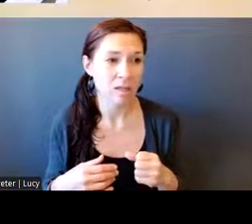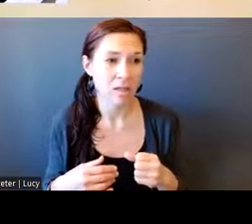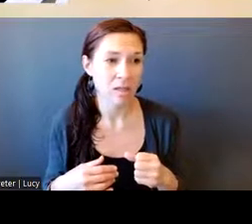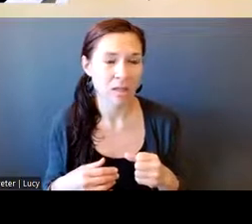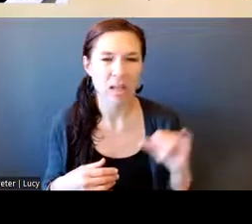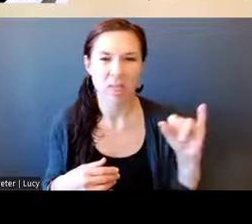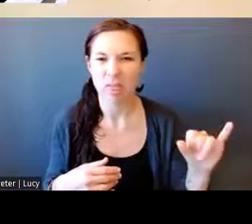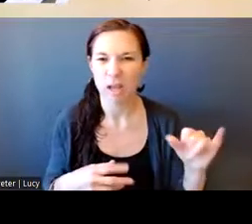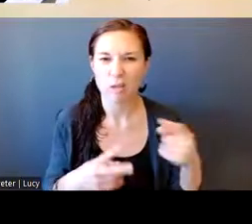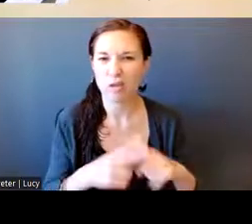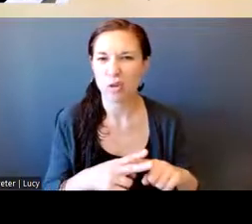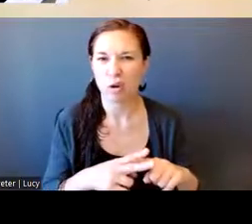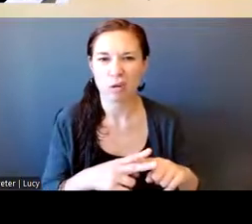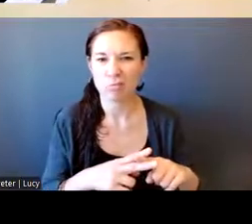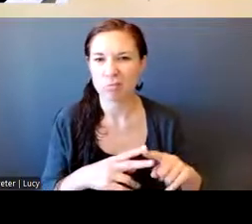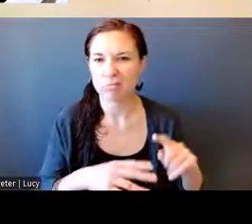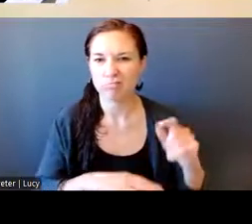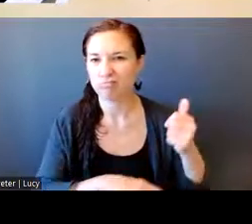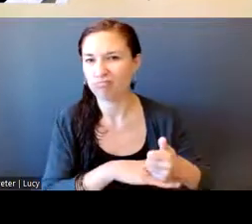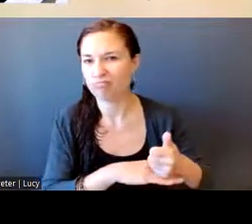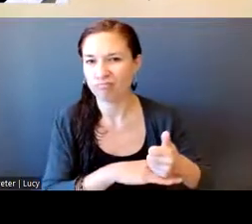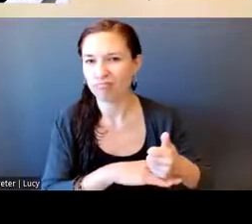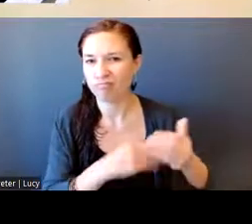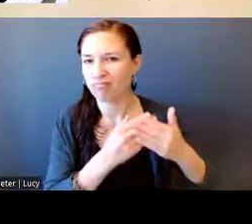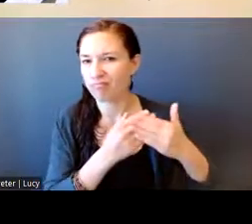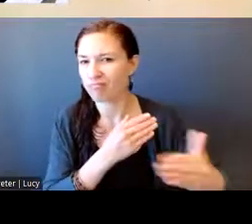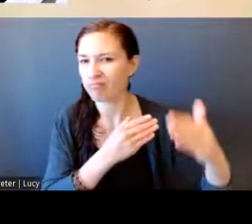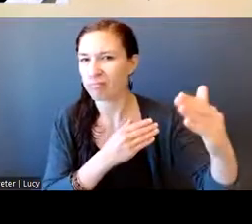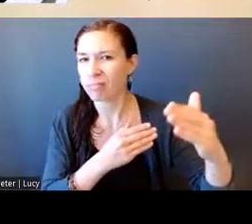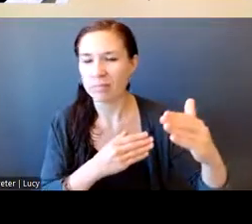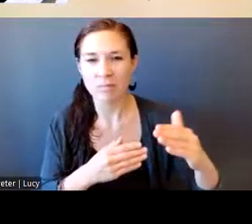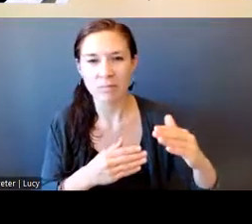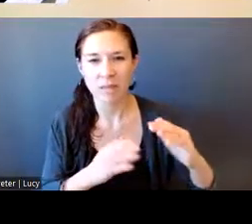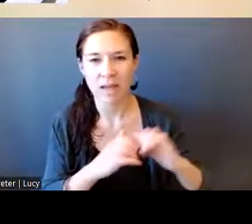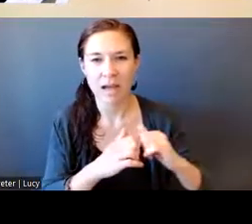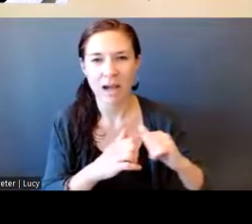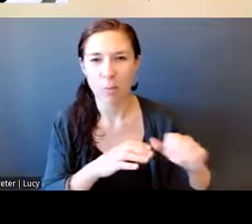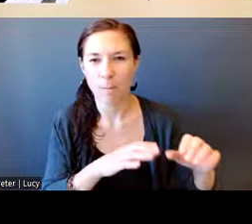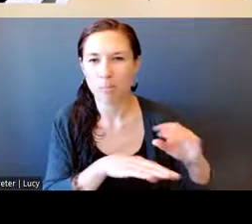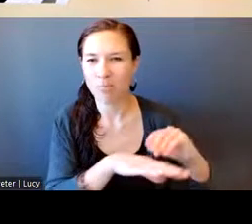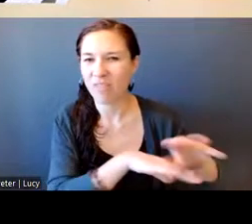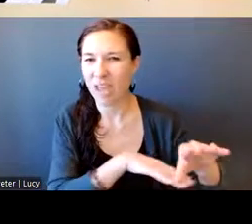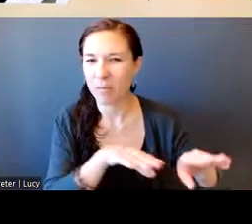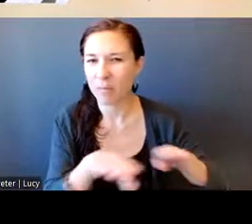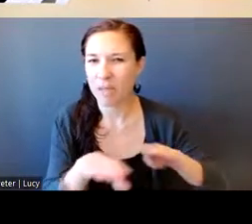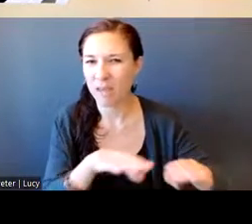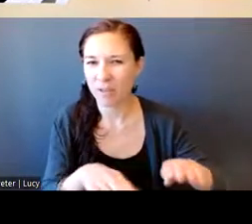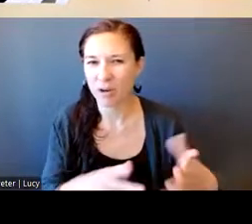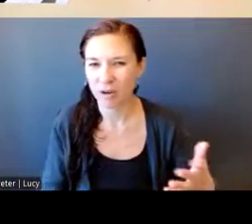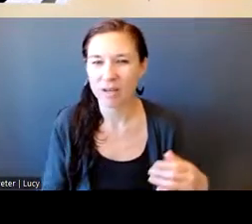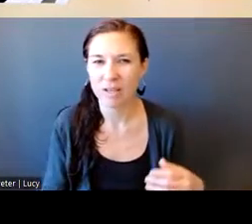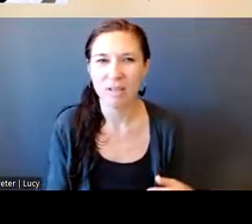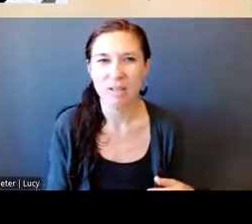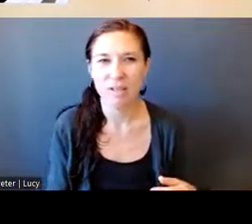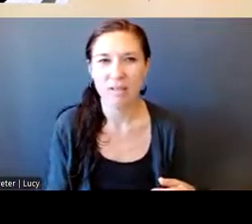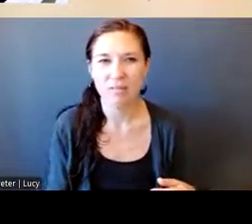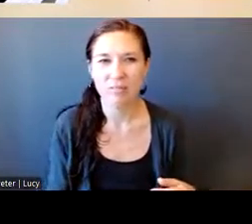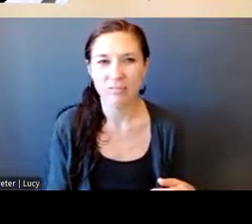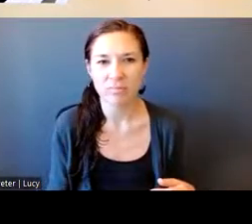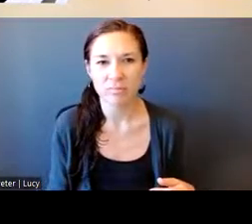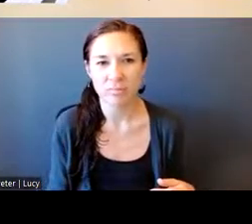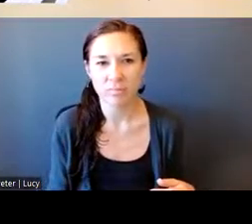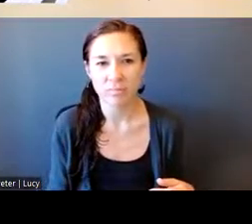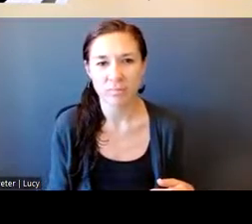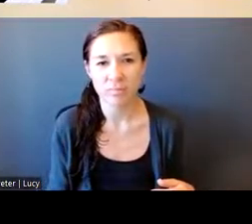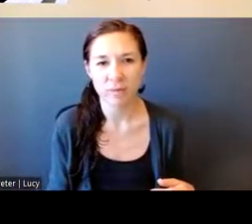foundation for them, um, that carries them through adulthood. And so we need to figure out what that looks like, why it's happening